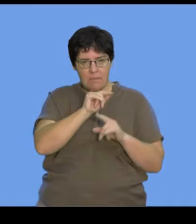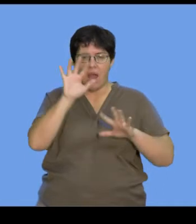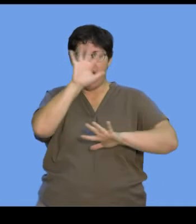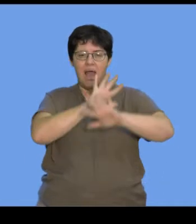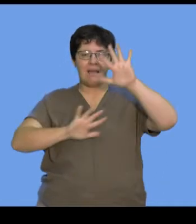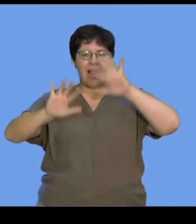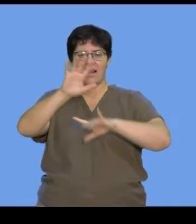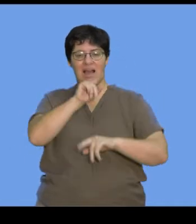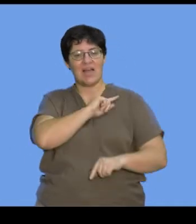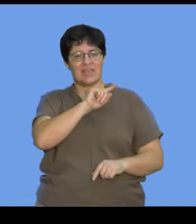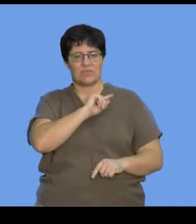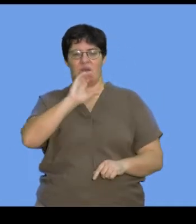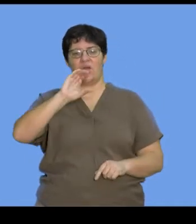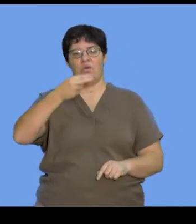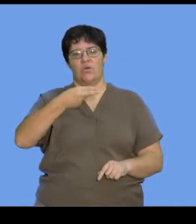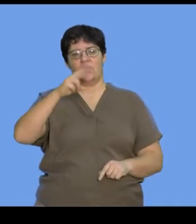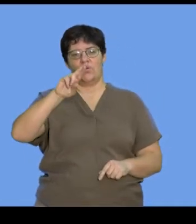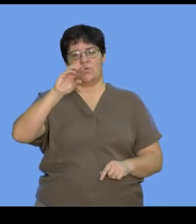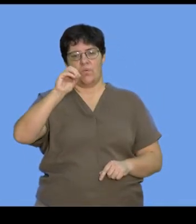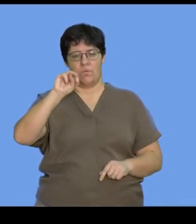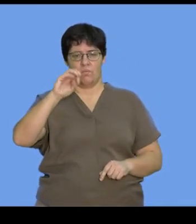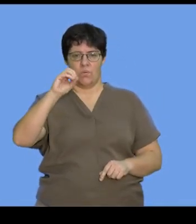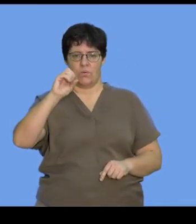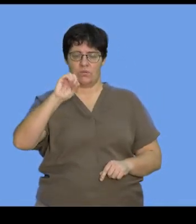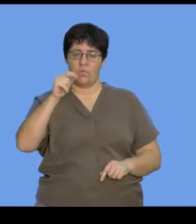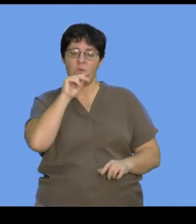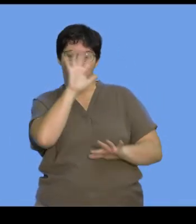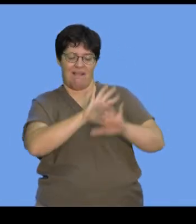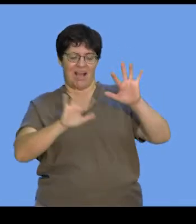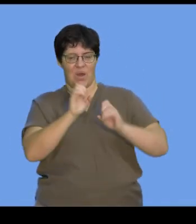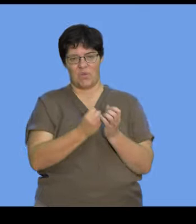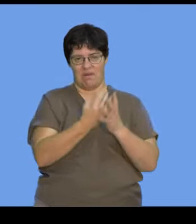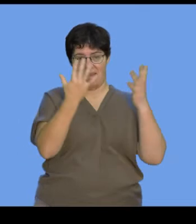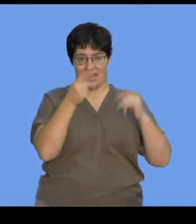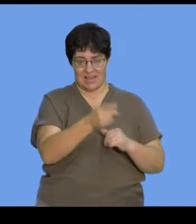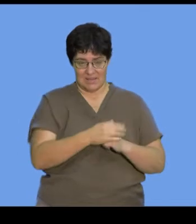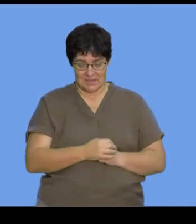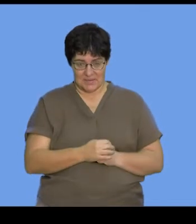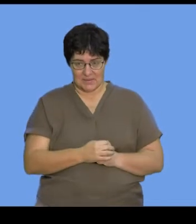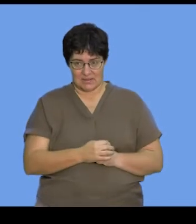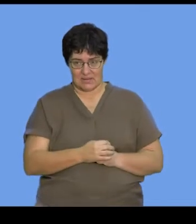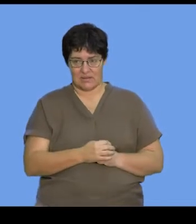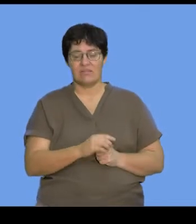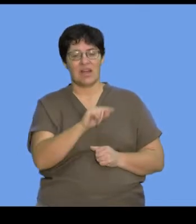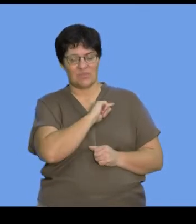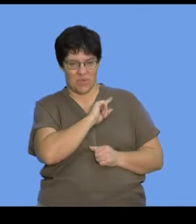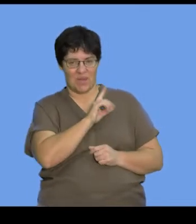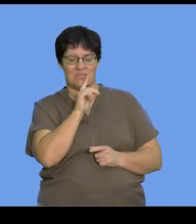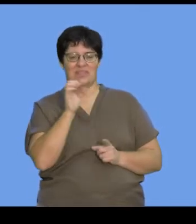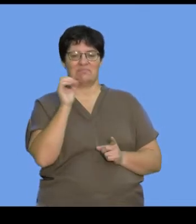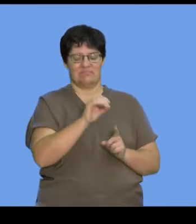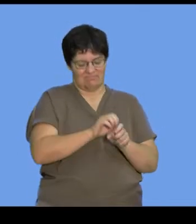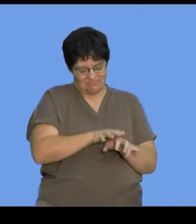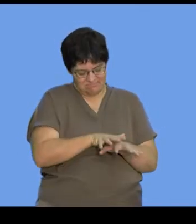beautiful colors, and hence the term chromosomes was coined. Scientists gave this term, as I said. It's because of the strong